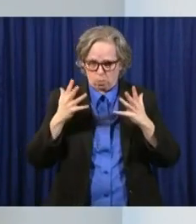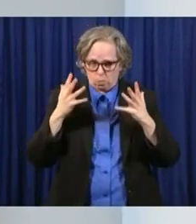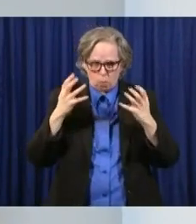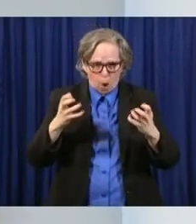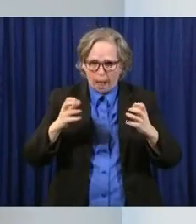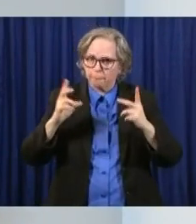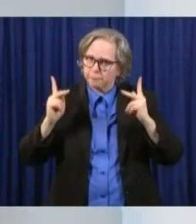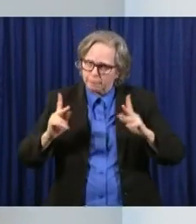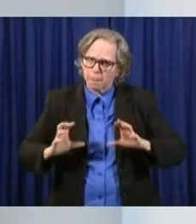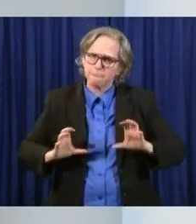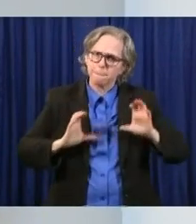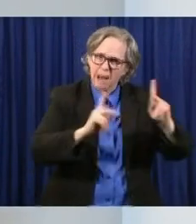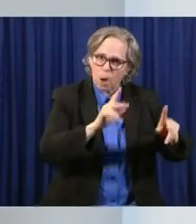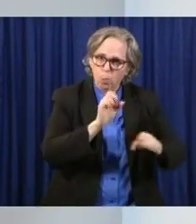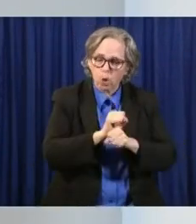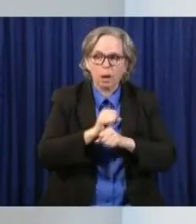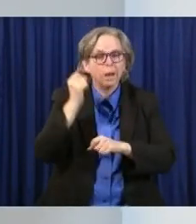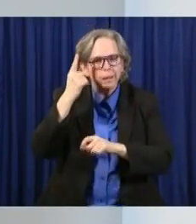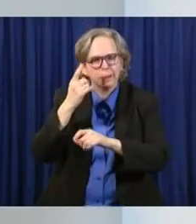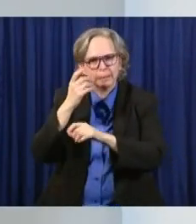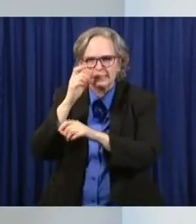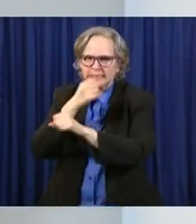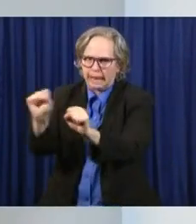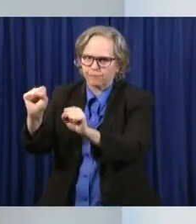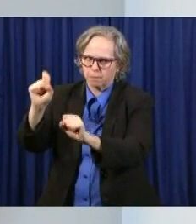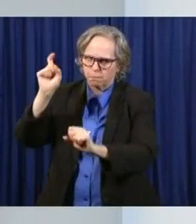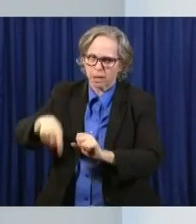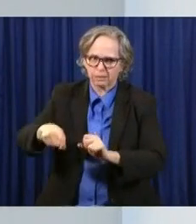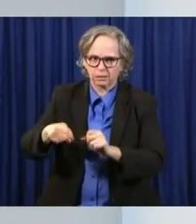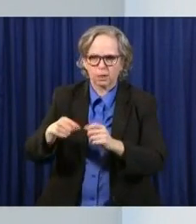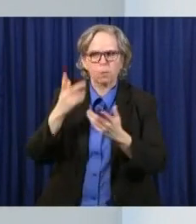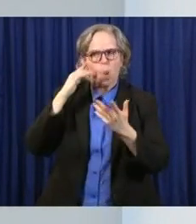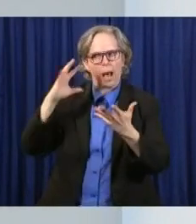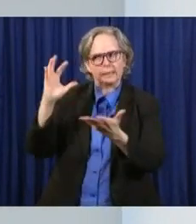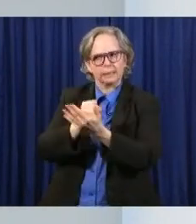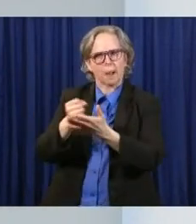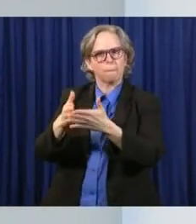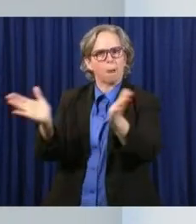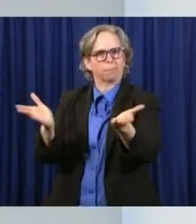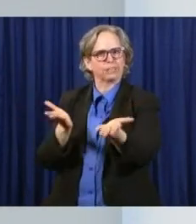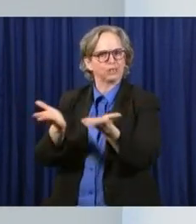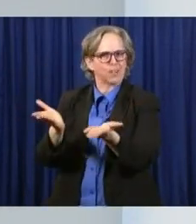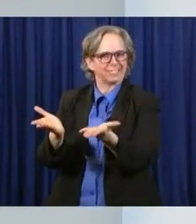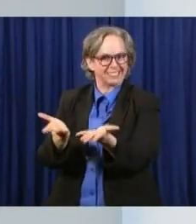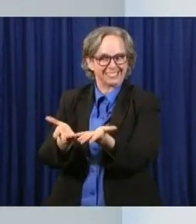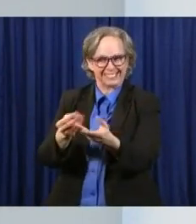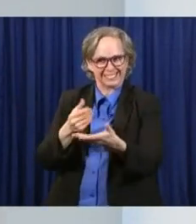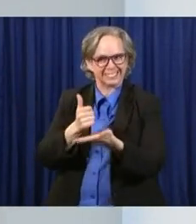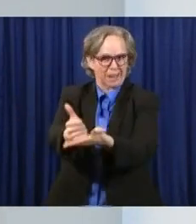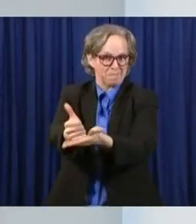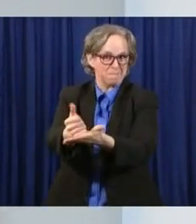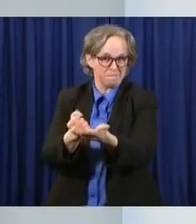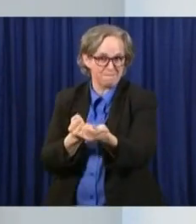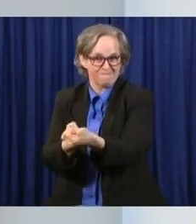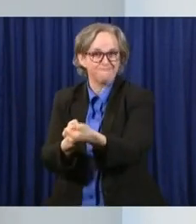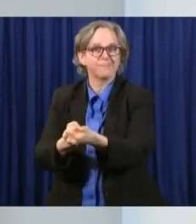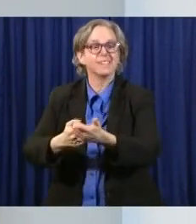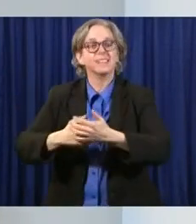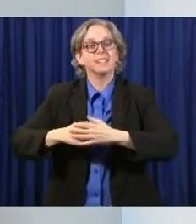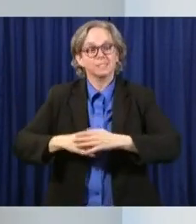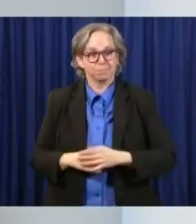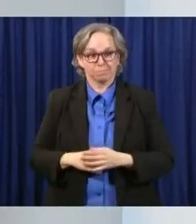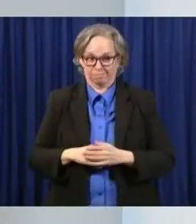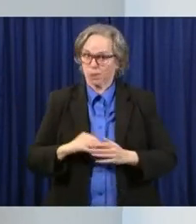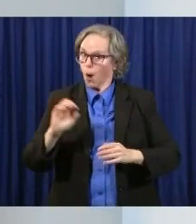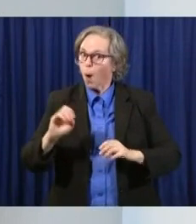services. So I really believe that Ohio is poised to do this as well as any state in the